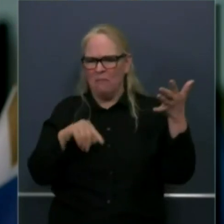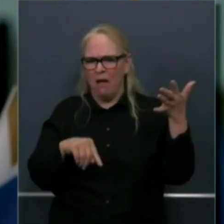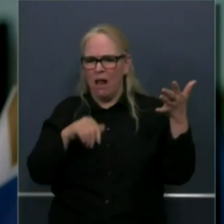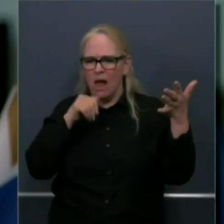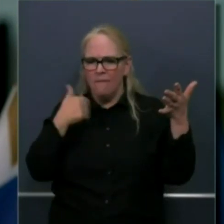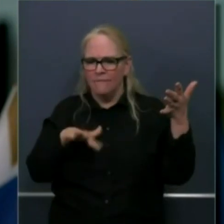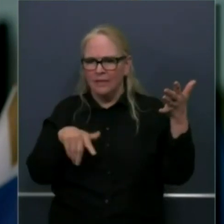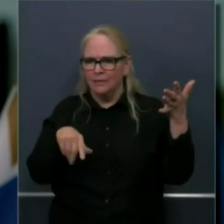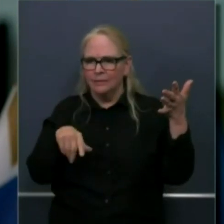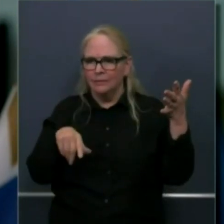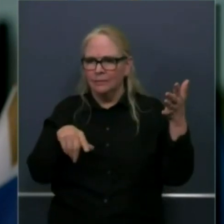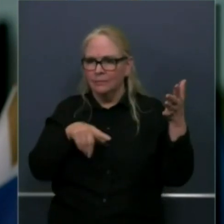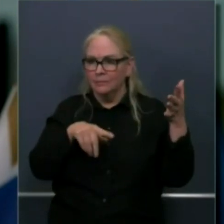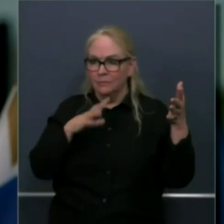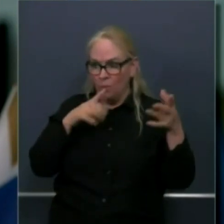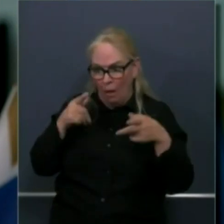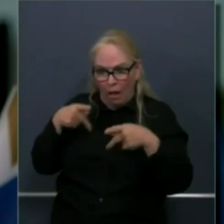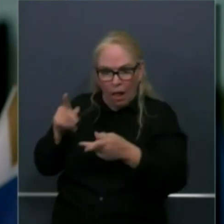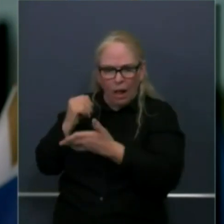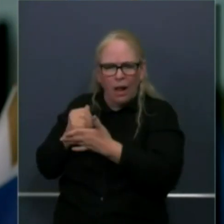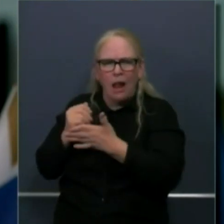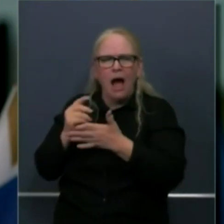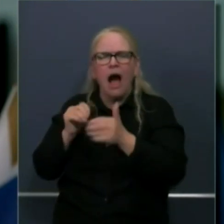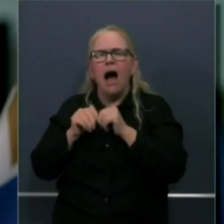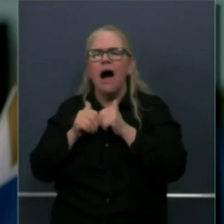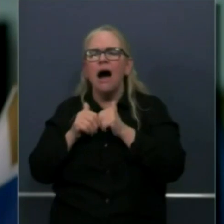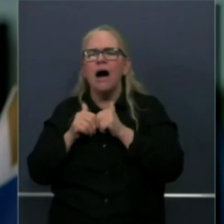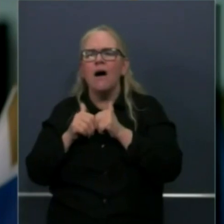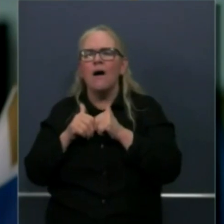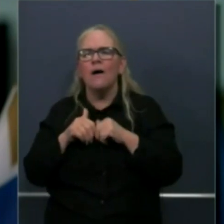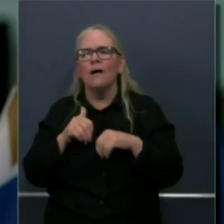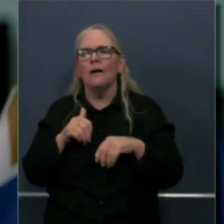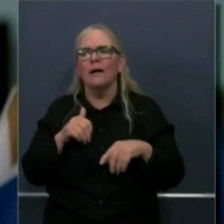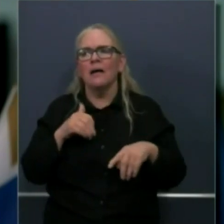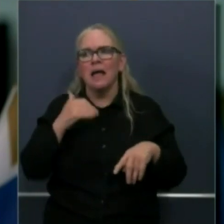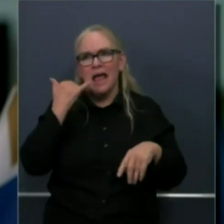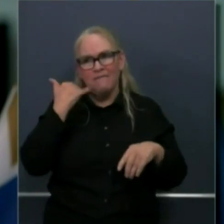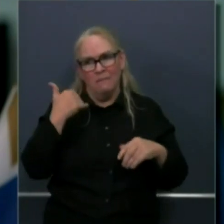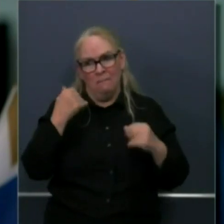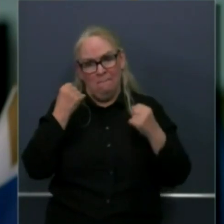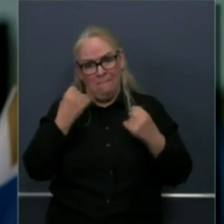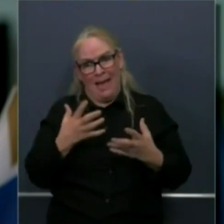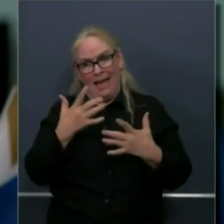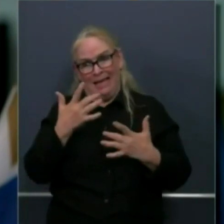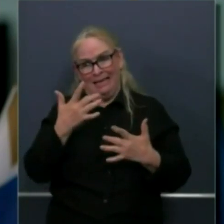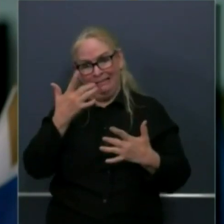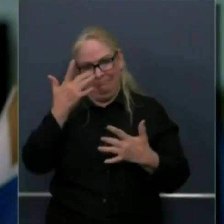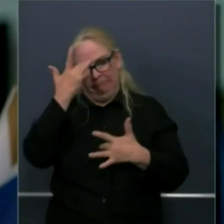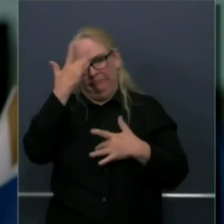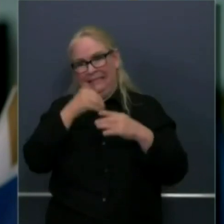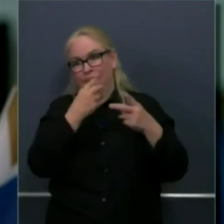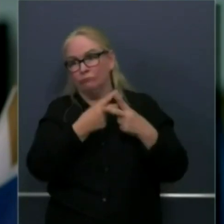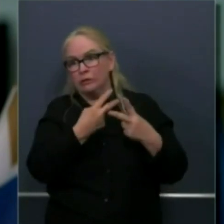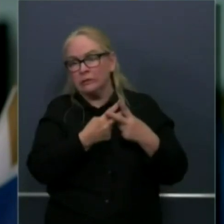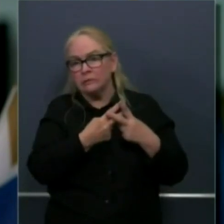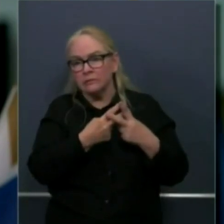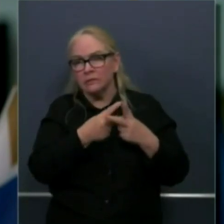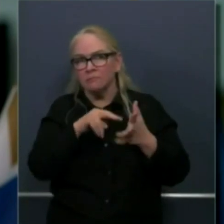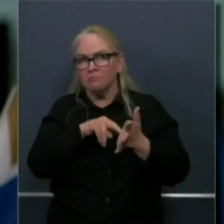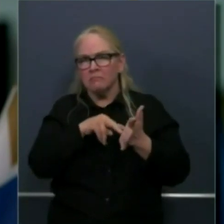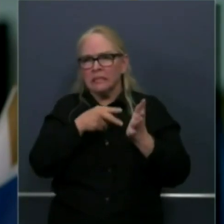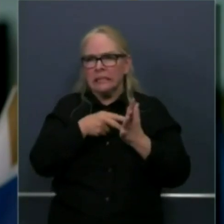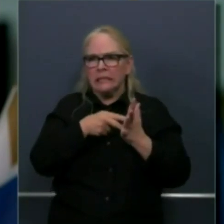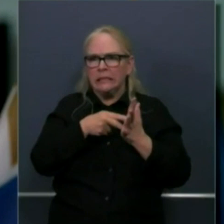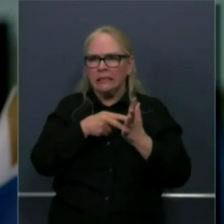maybe that had a lot of cases in a prison within it be able to sort of like subtract that number of cases from their